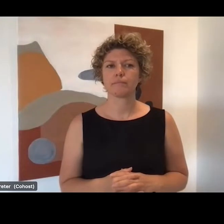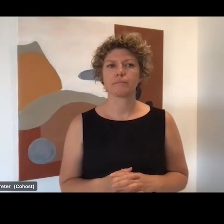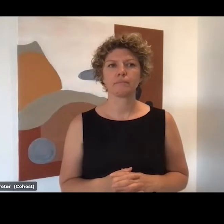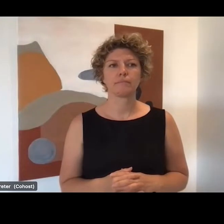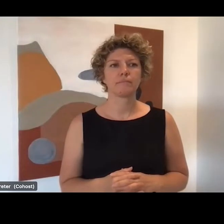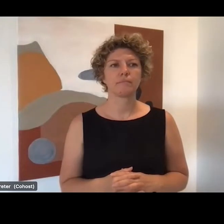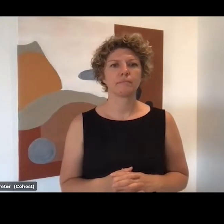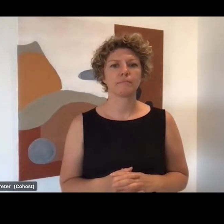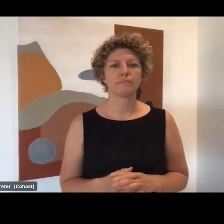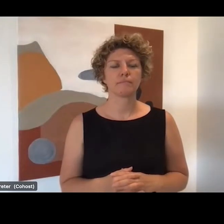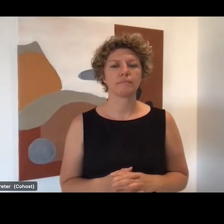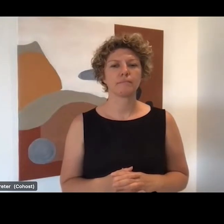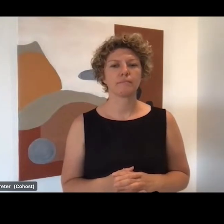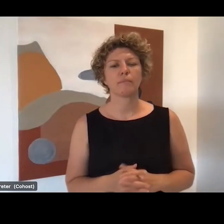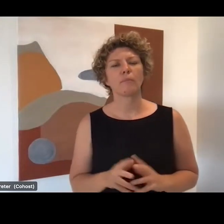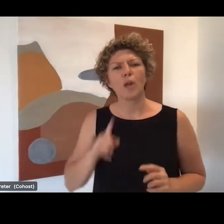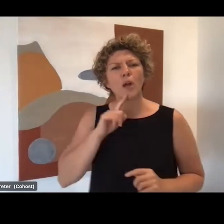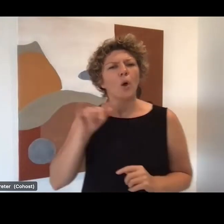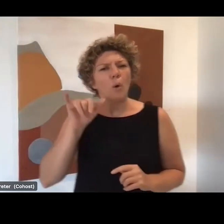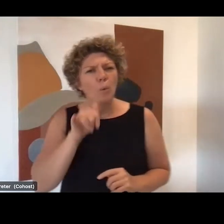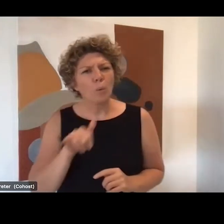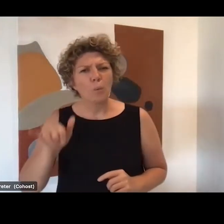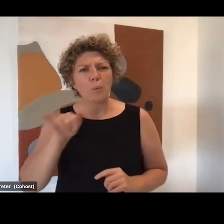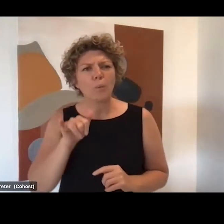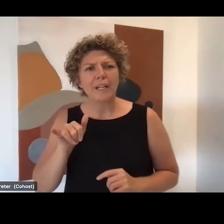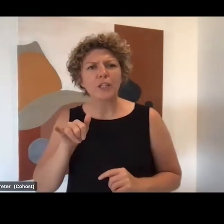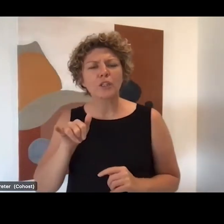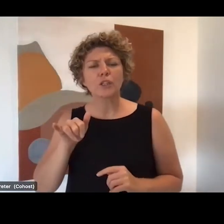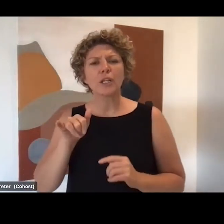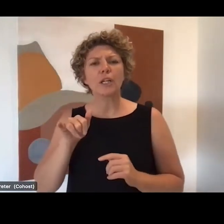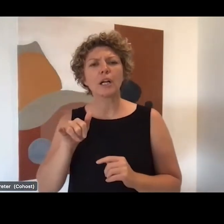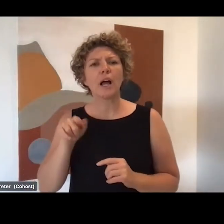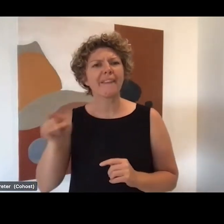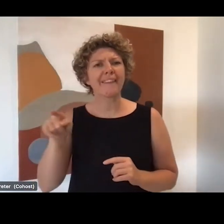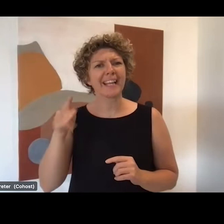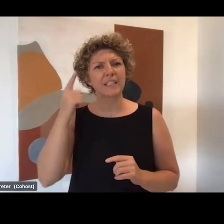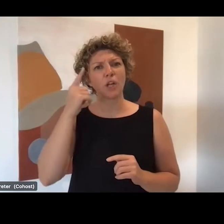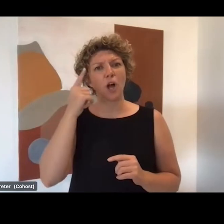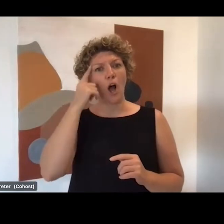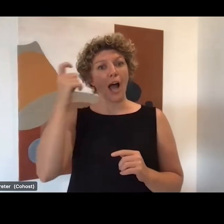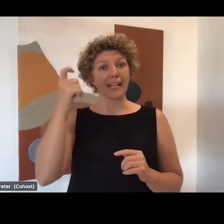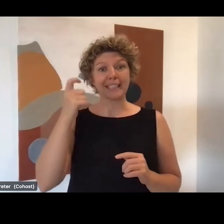Which of these initiatives available for public sector residential aid care services?